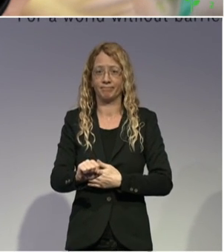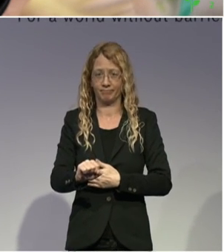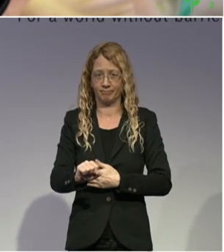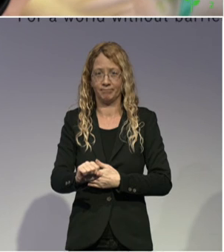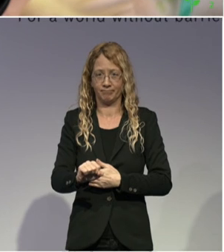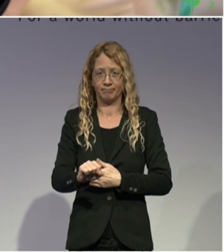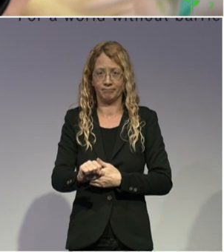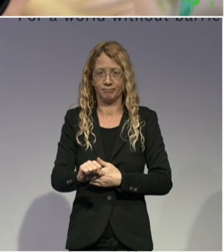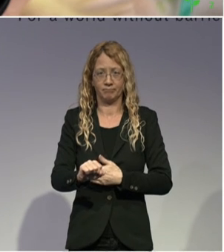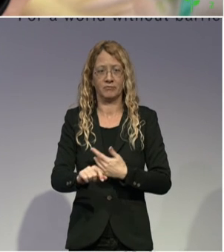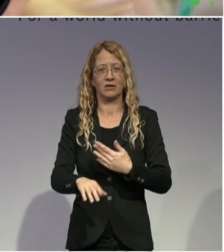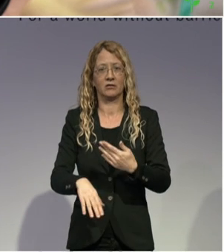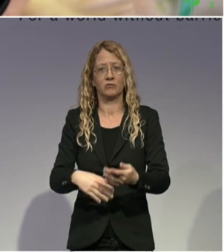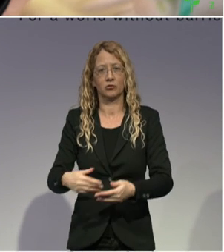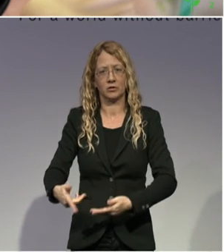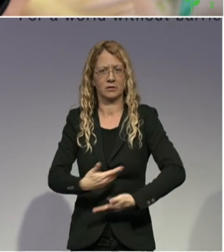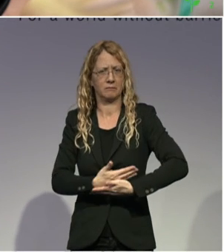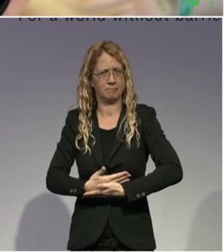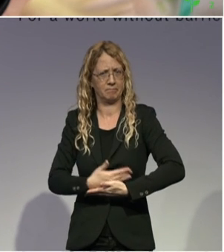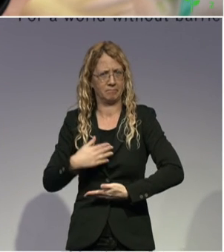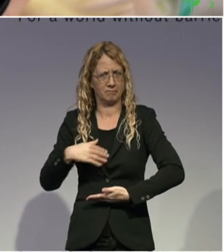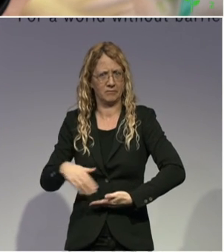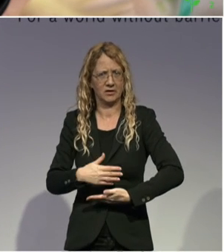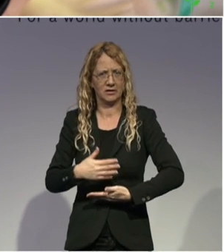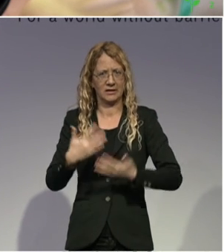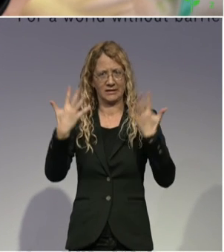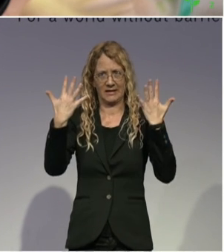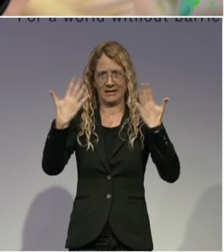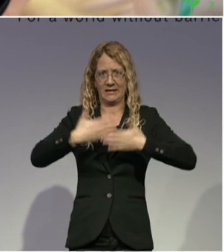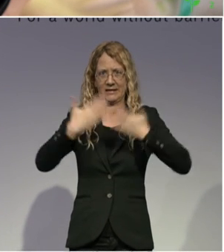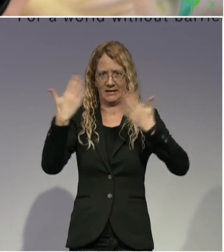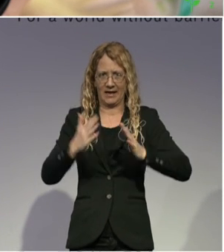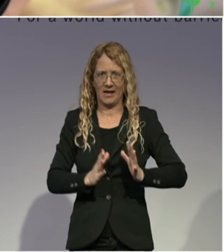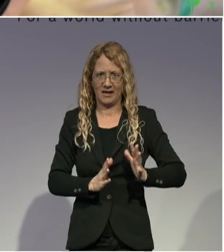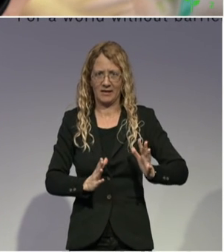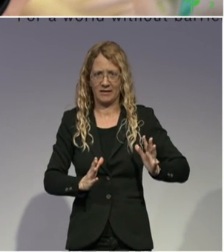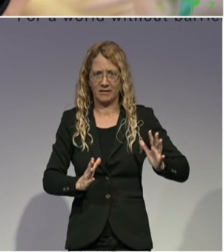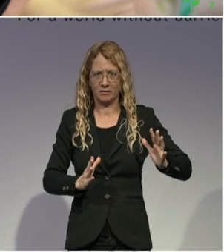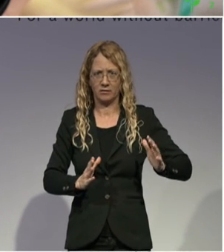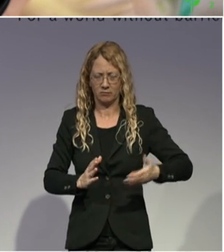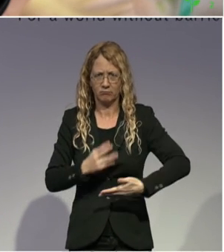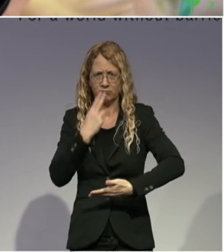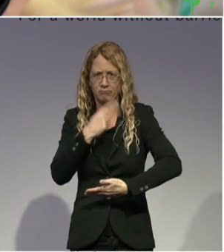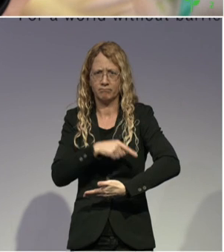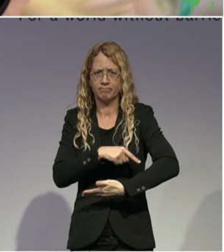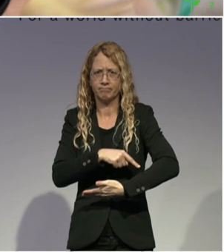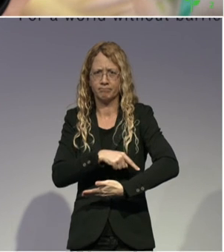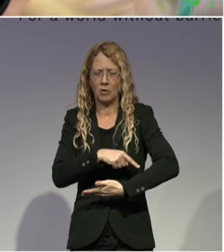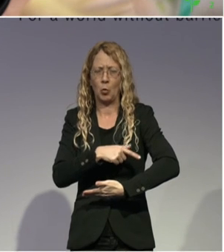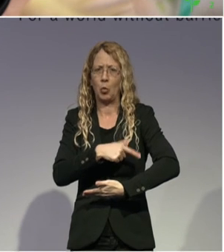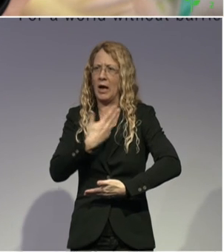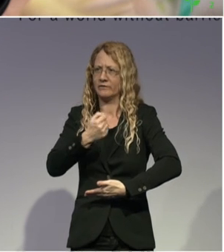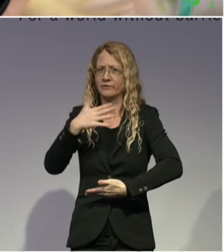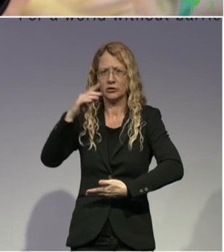after he was born, we discovered that he had a stroke. So something that we thought that couldn't happen to